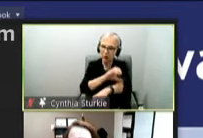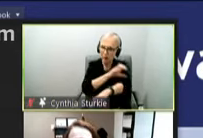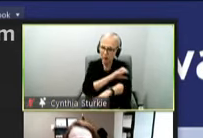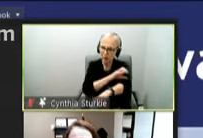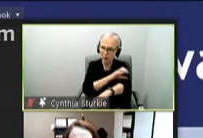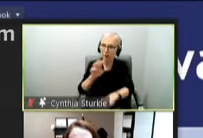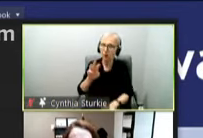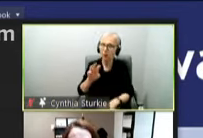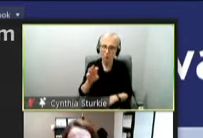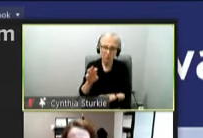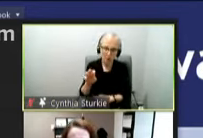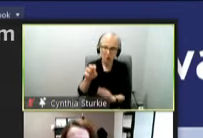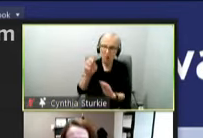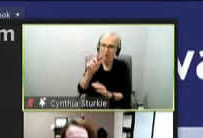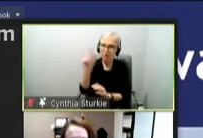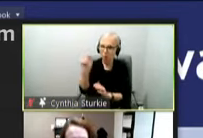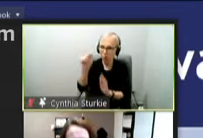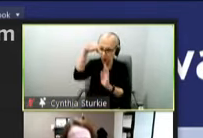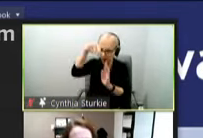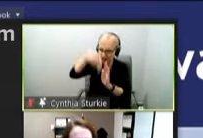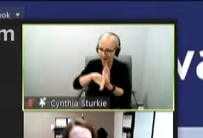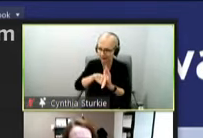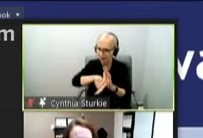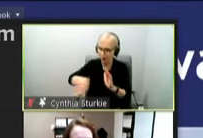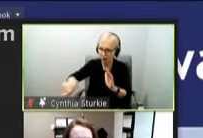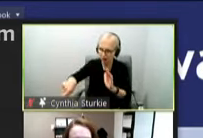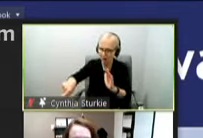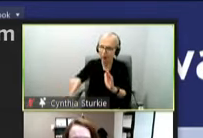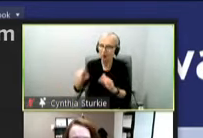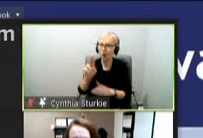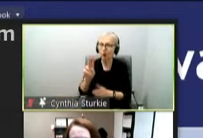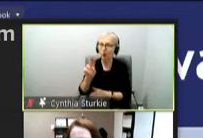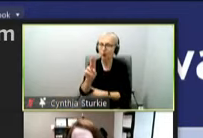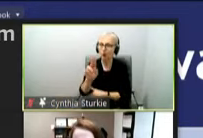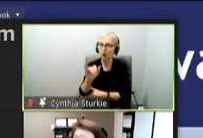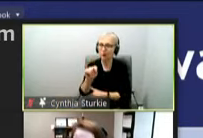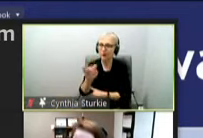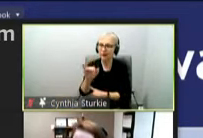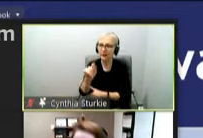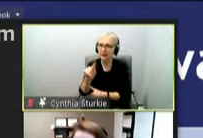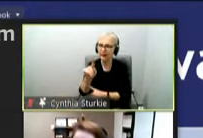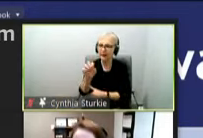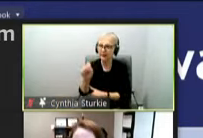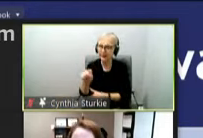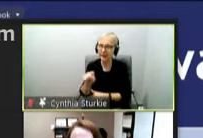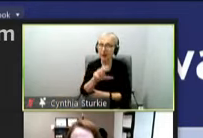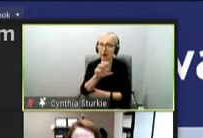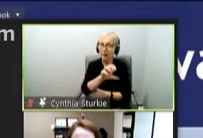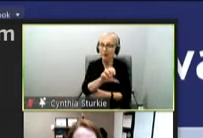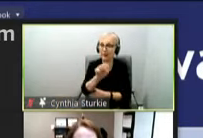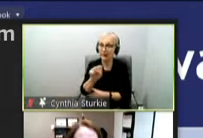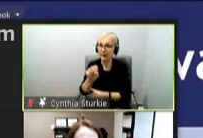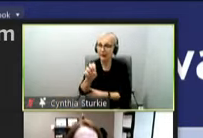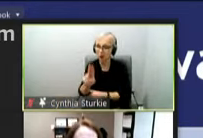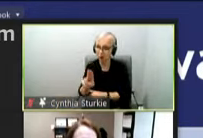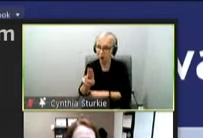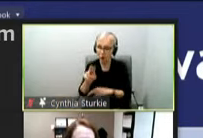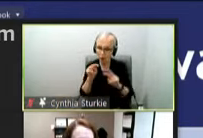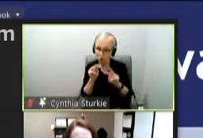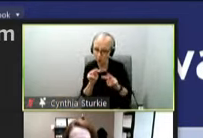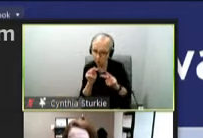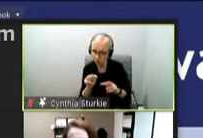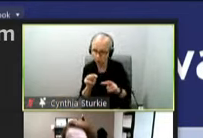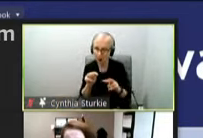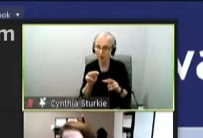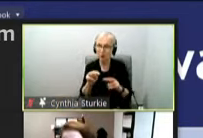2020, we have partnered with Colorado Wastewater Utilities and Colorado State University to monitor wastewater for COVID